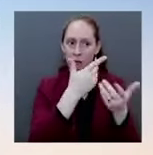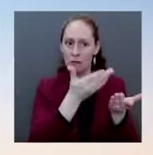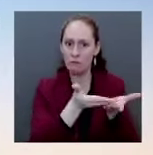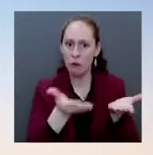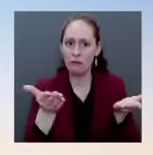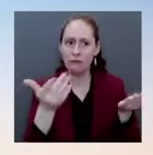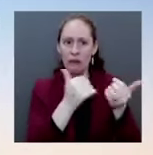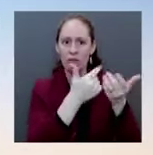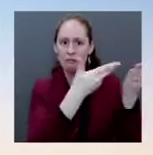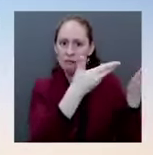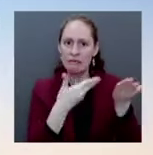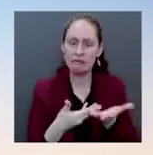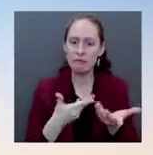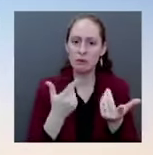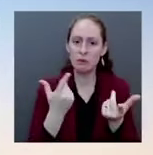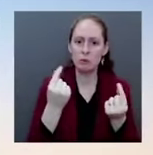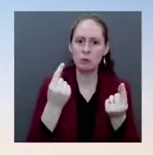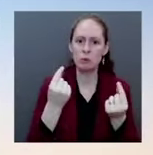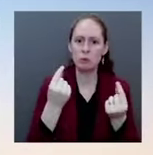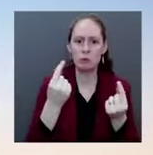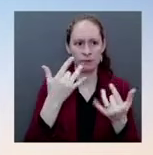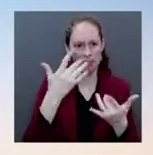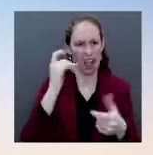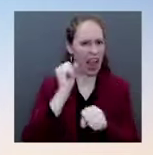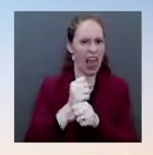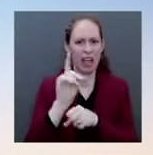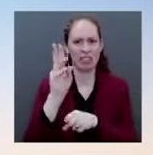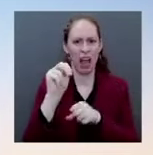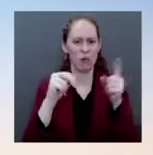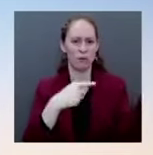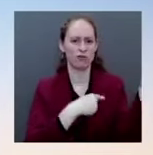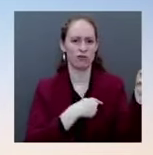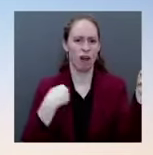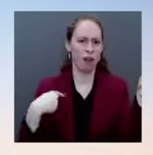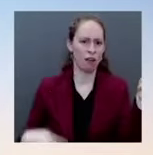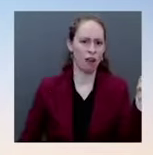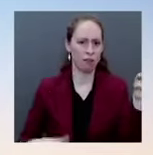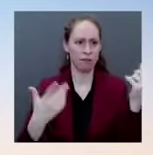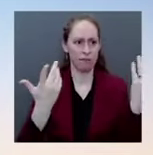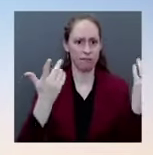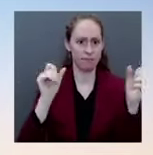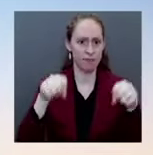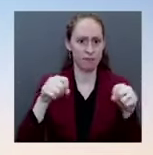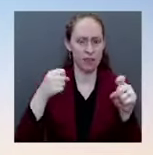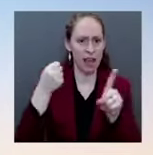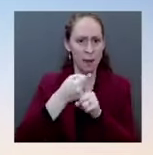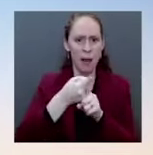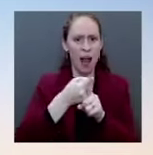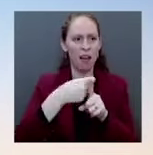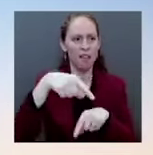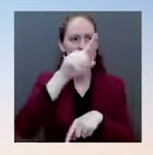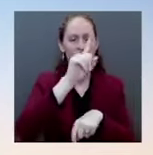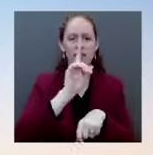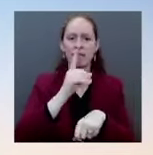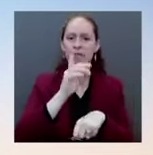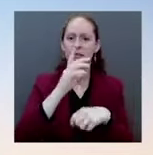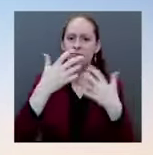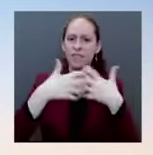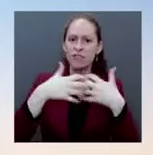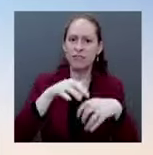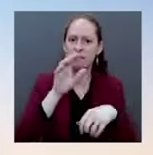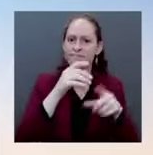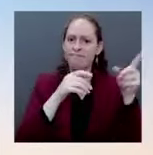global nature of the pandemic affects global supply chains and has affected the flow of goods